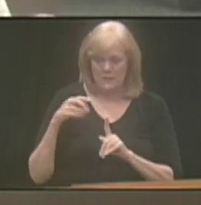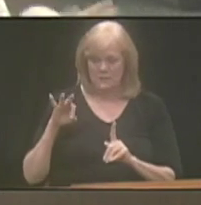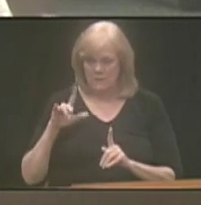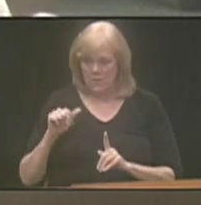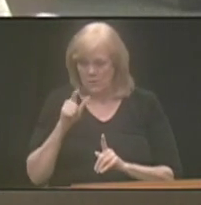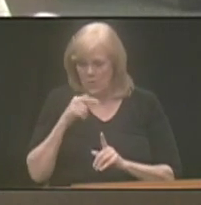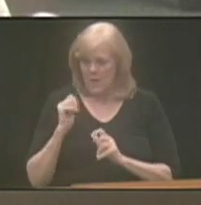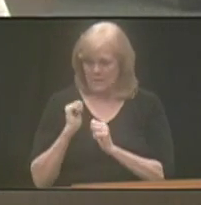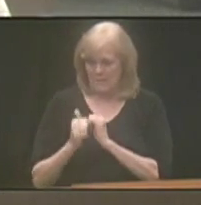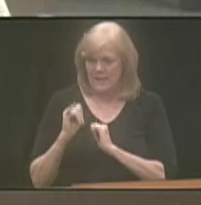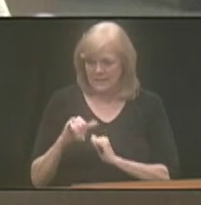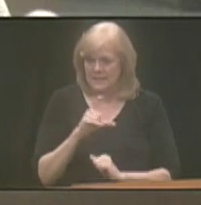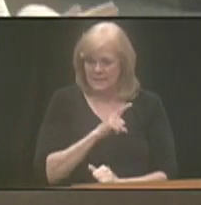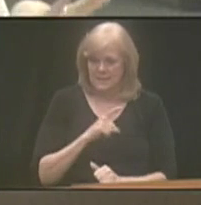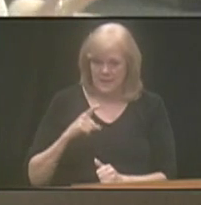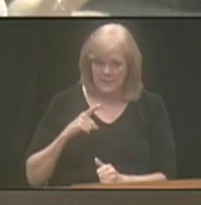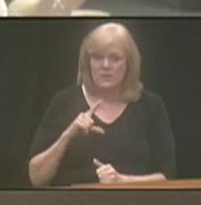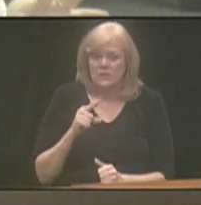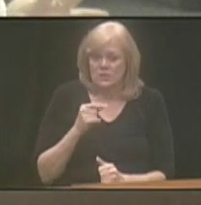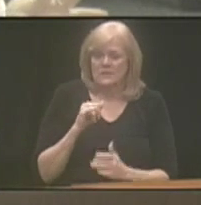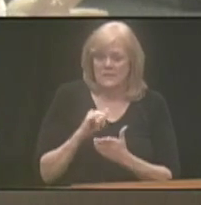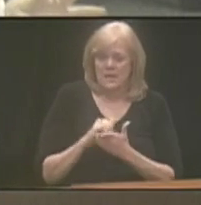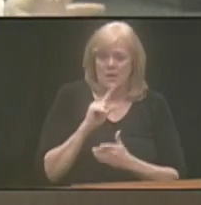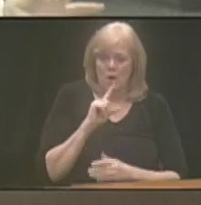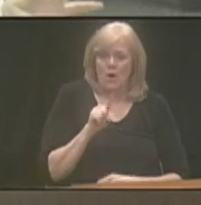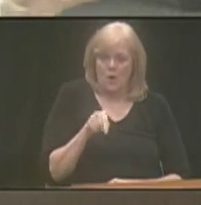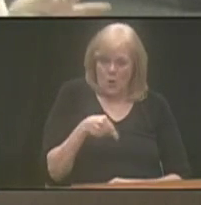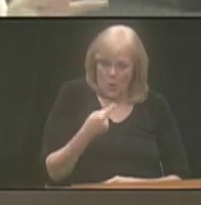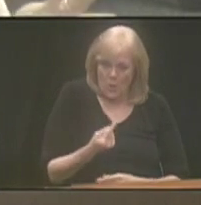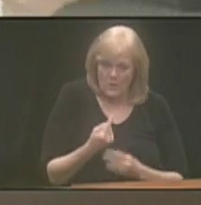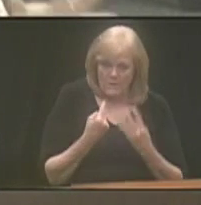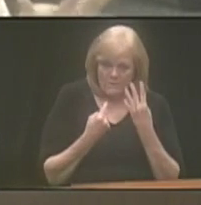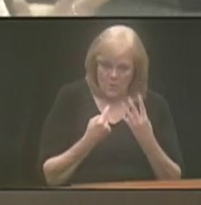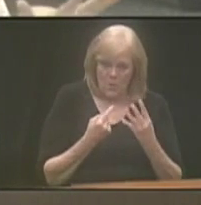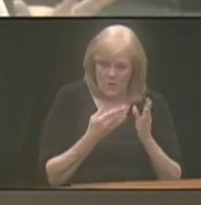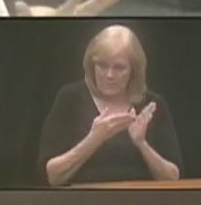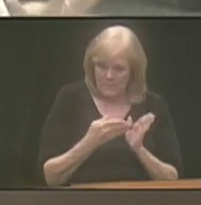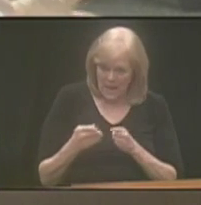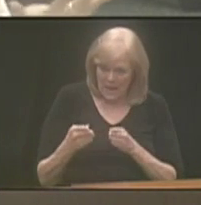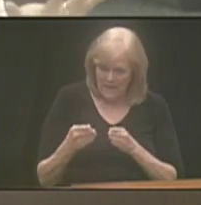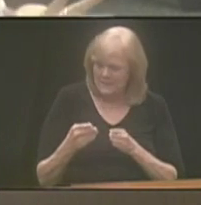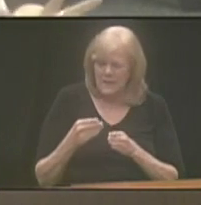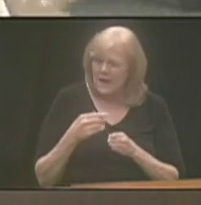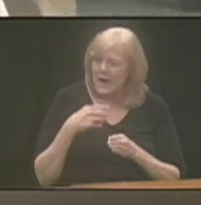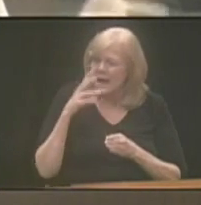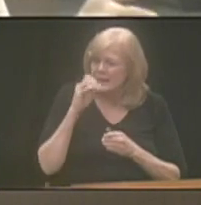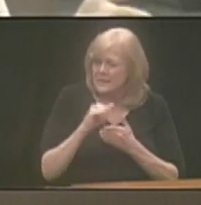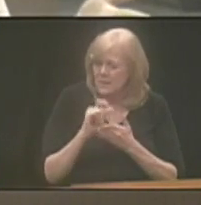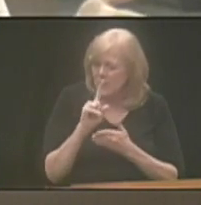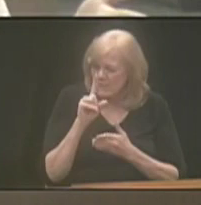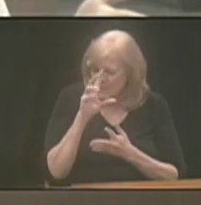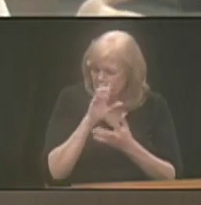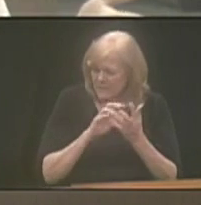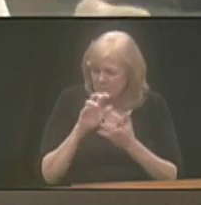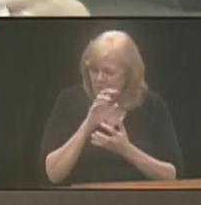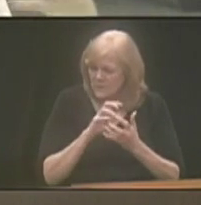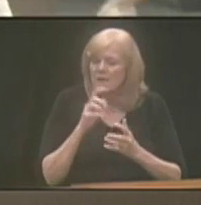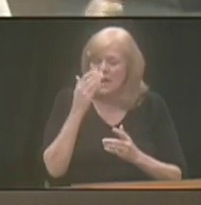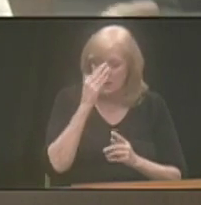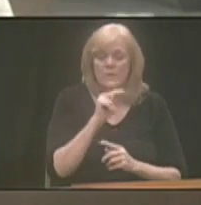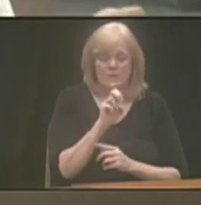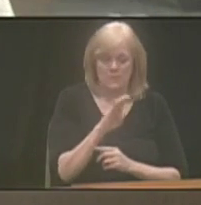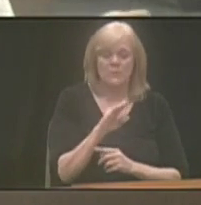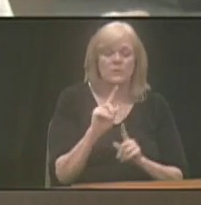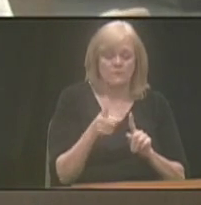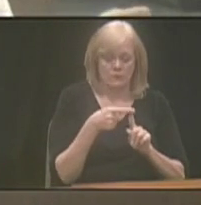have passed this legislation, it's just that there are only four plans plus Florida? I guess that's where I'm getting confused. I know Nebraska was among the